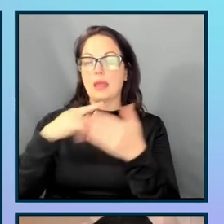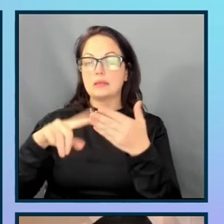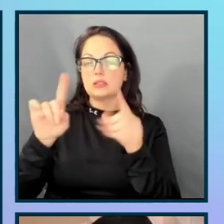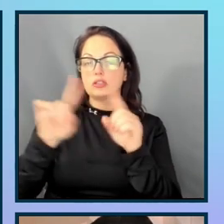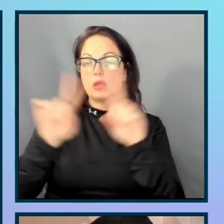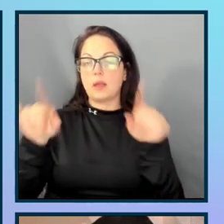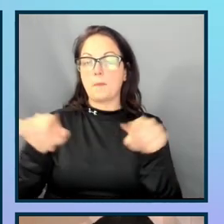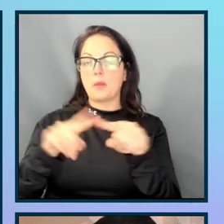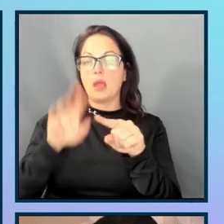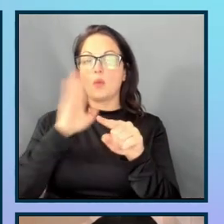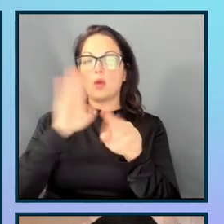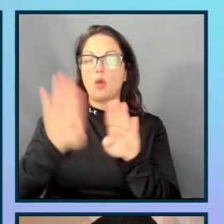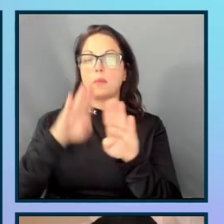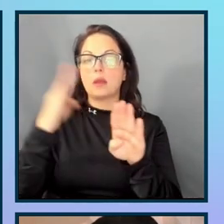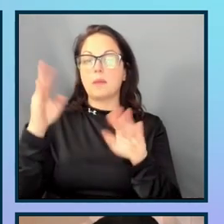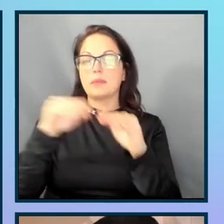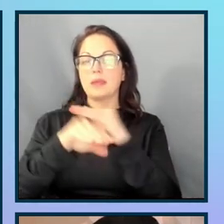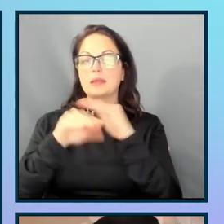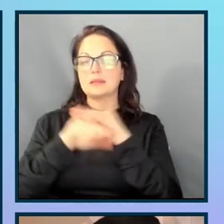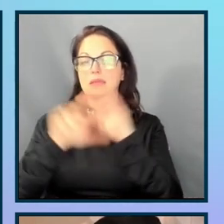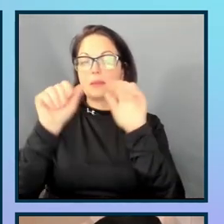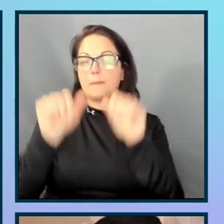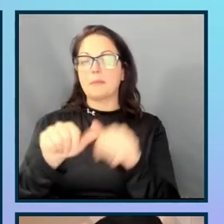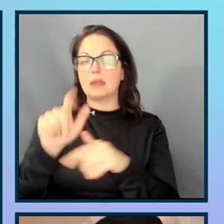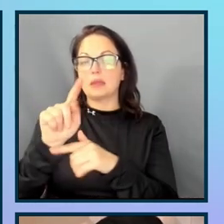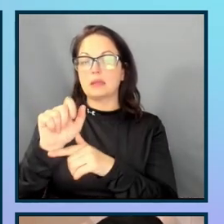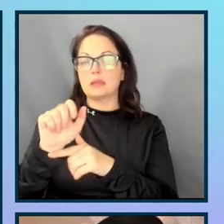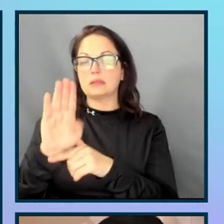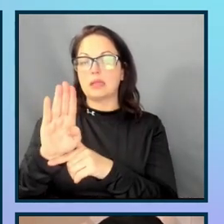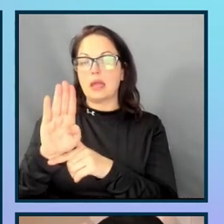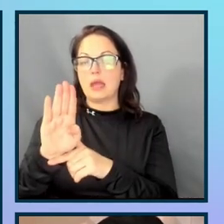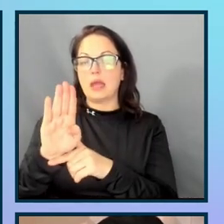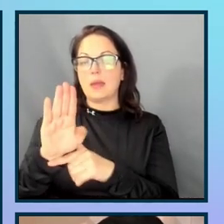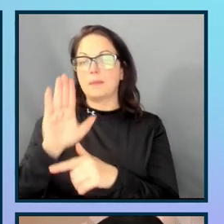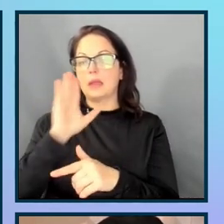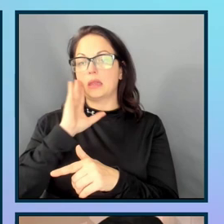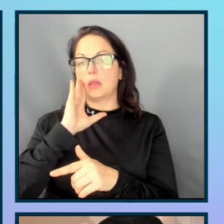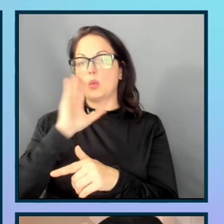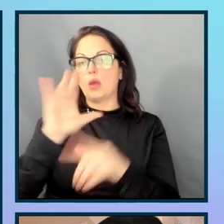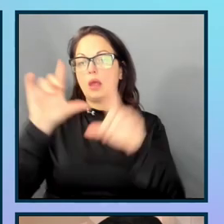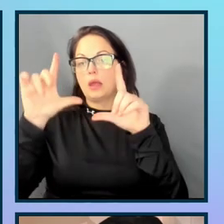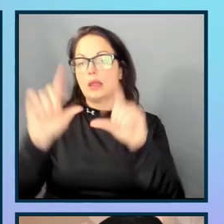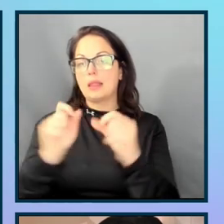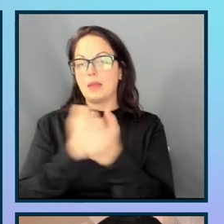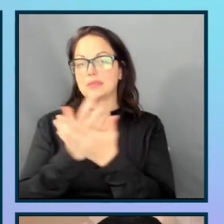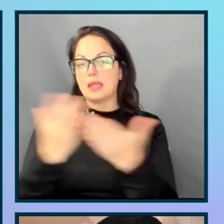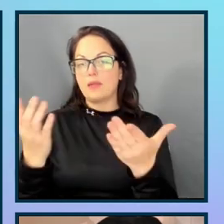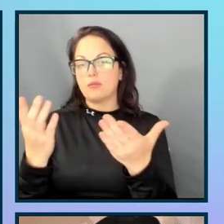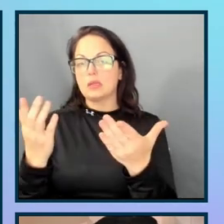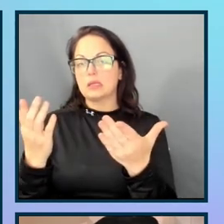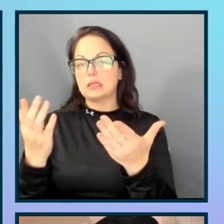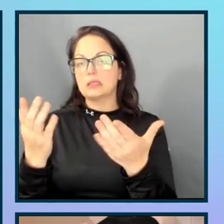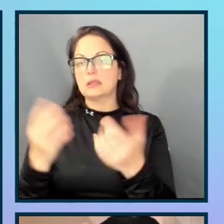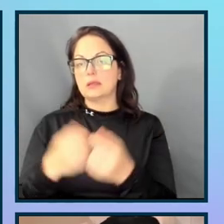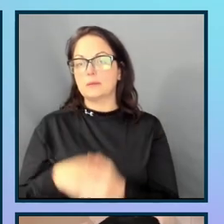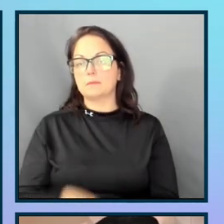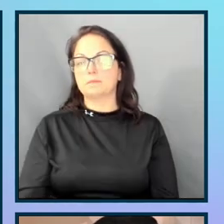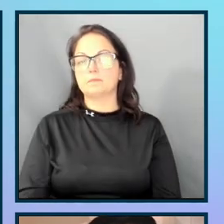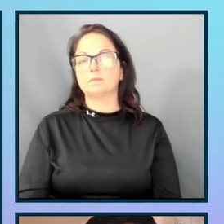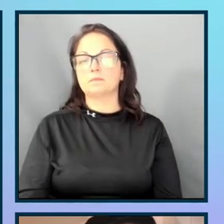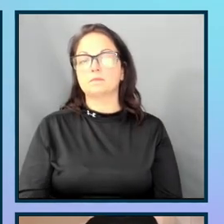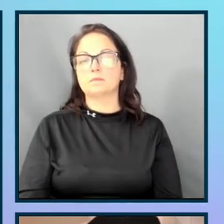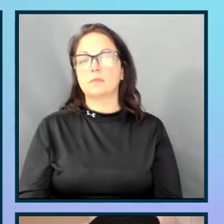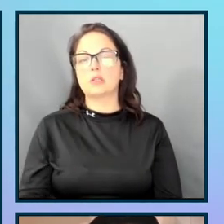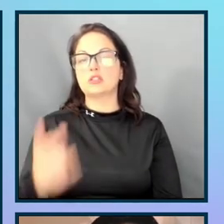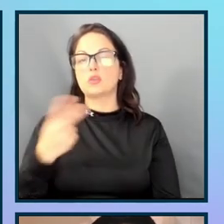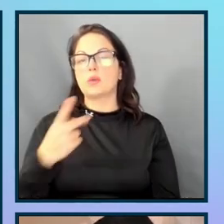accessibility tab inside my Chrome DevTools. I'm just going to collapse everything other than the computer properties. So, we've talked a little bit